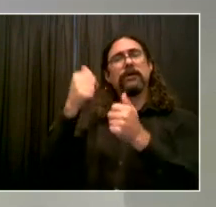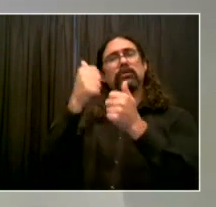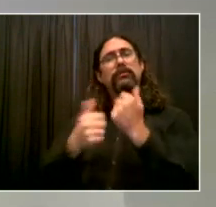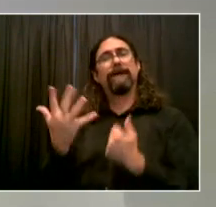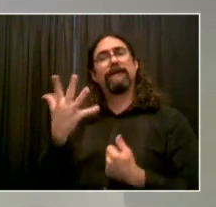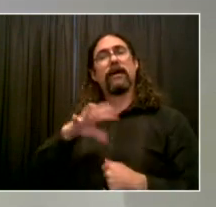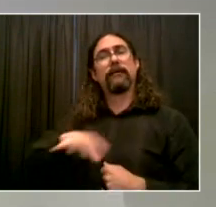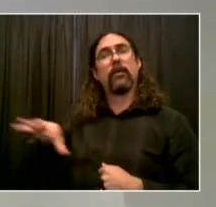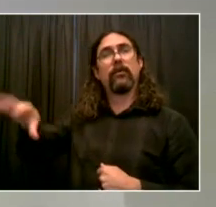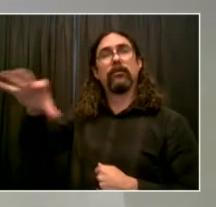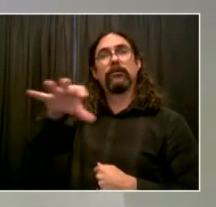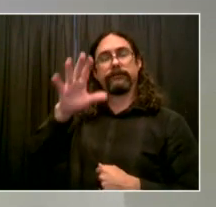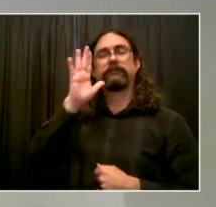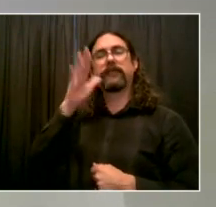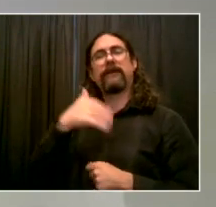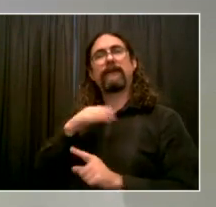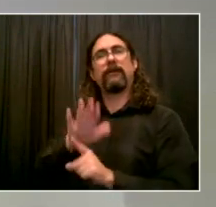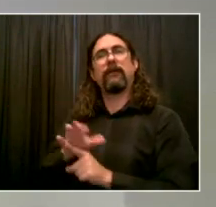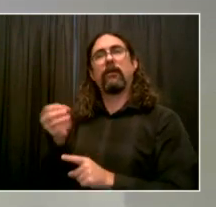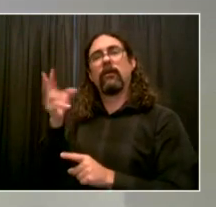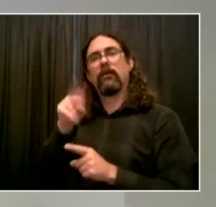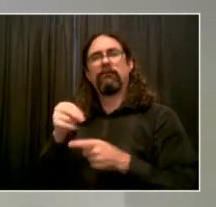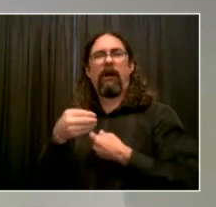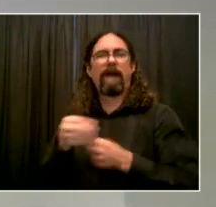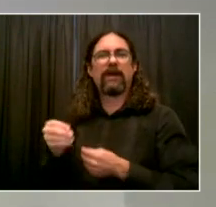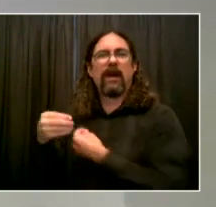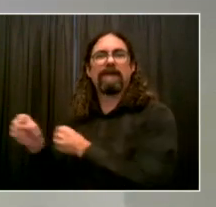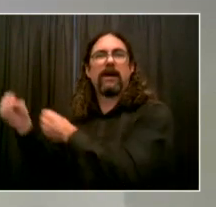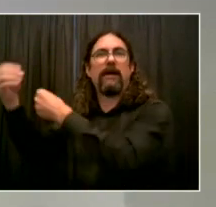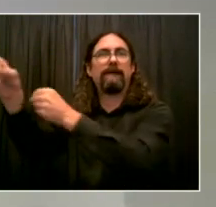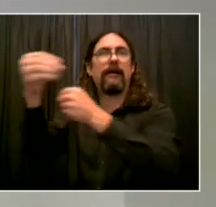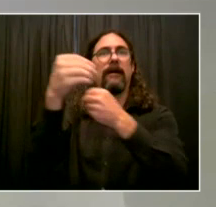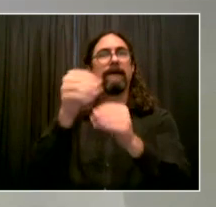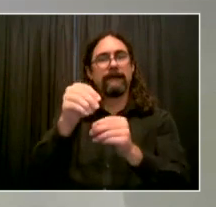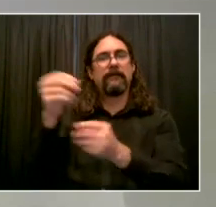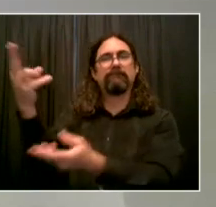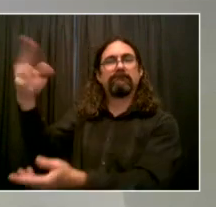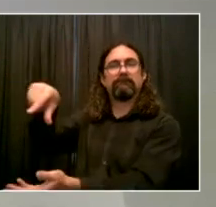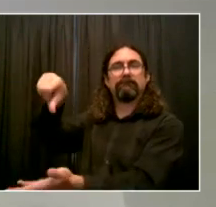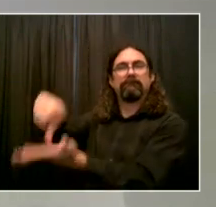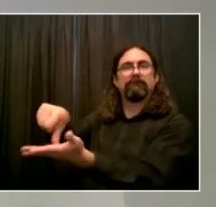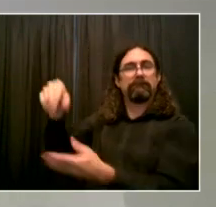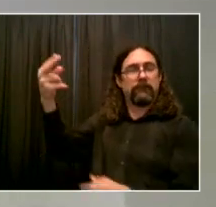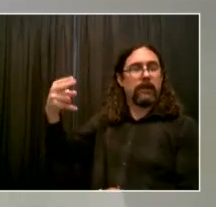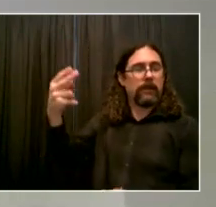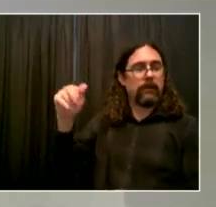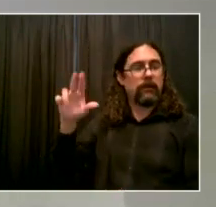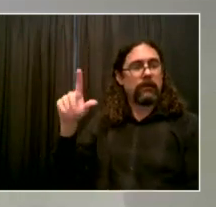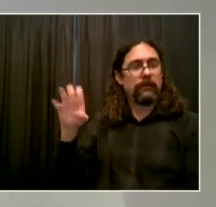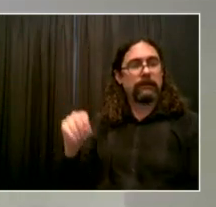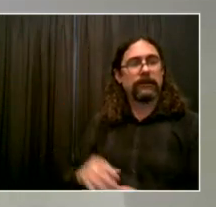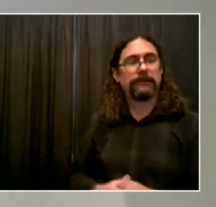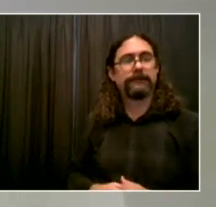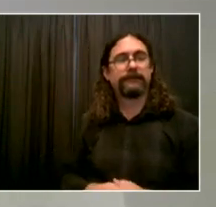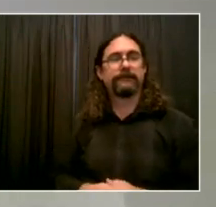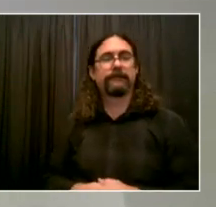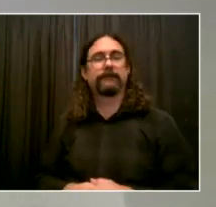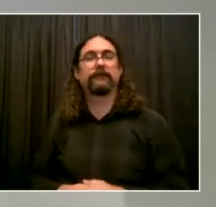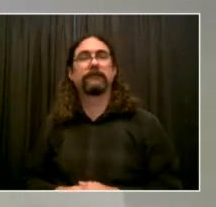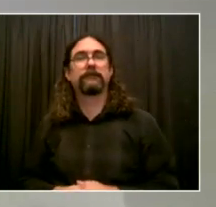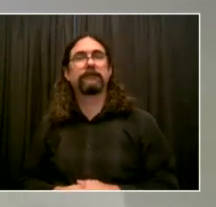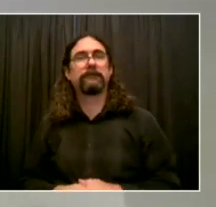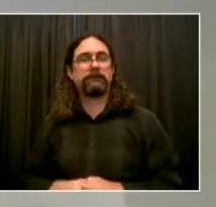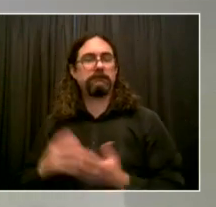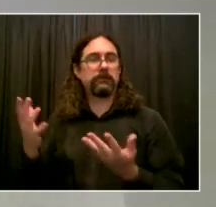timely interventions. This whole of New York City approach ensures that the entirety of our